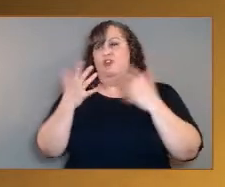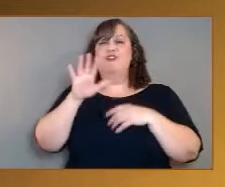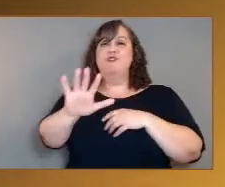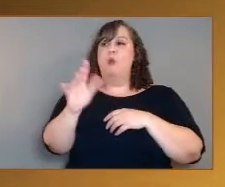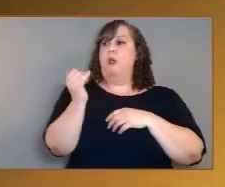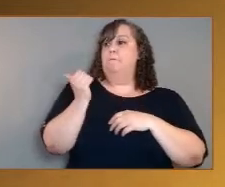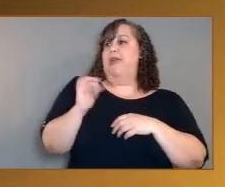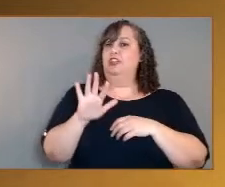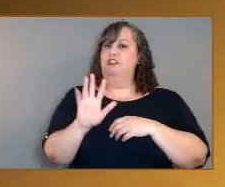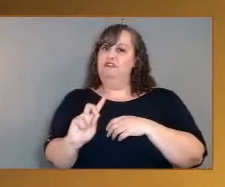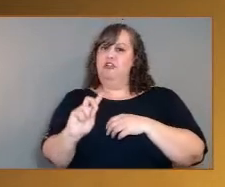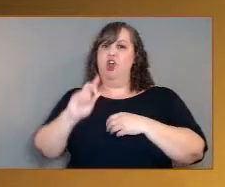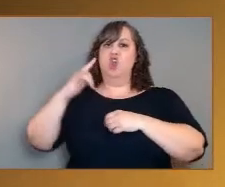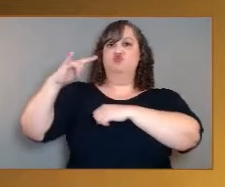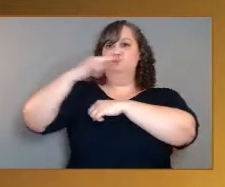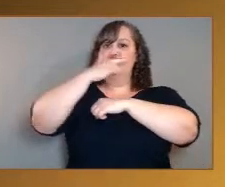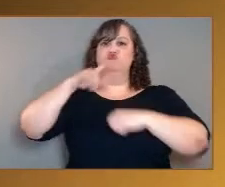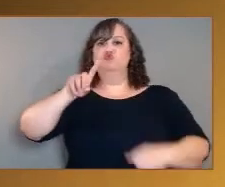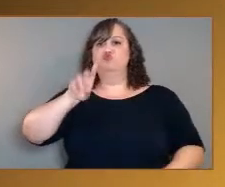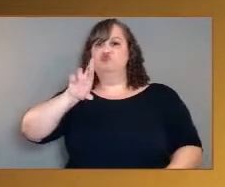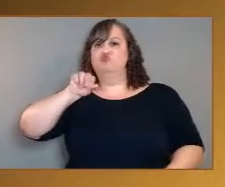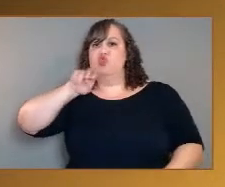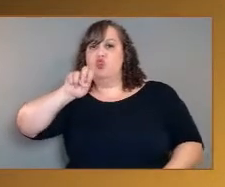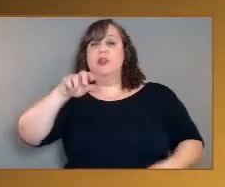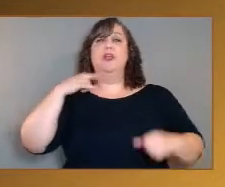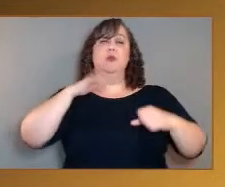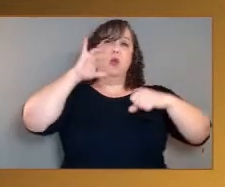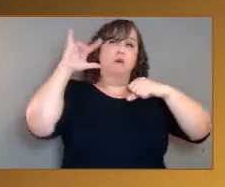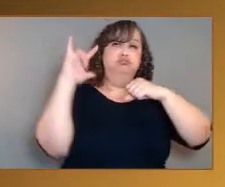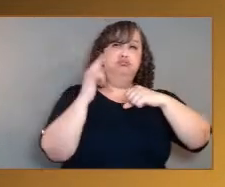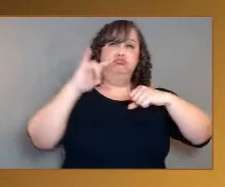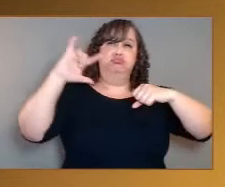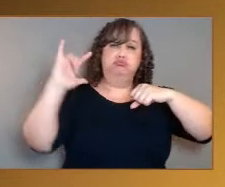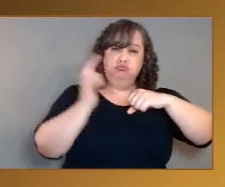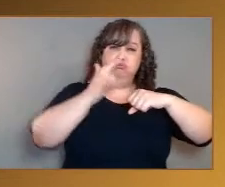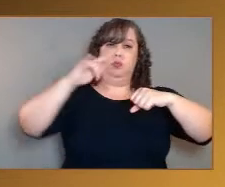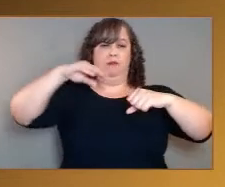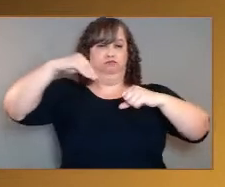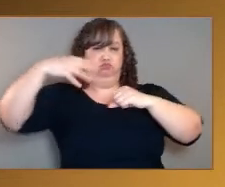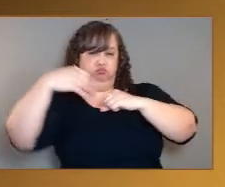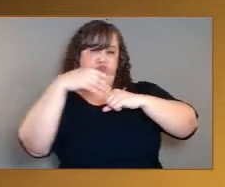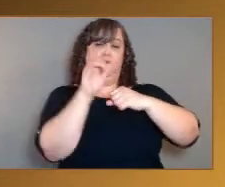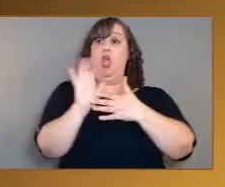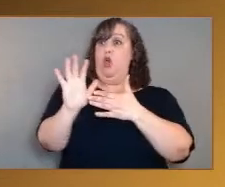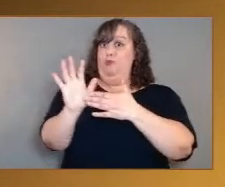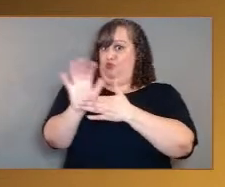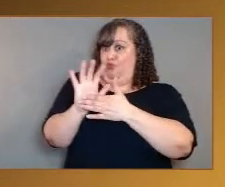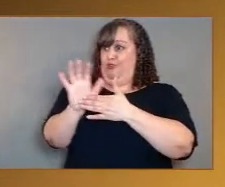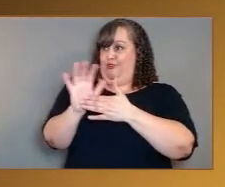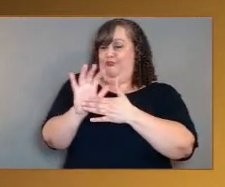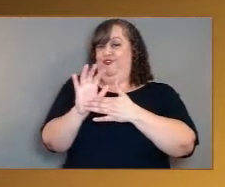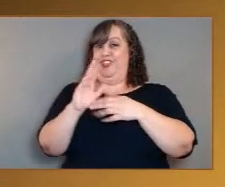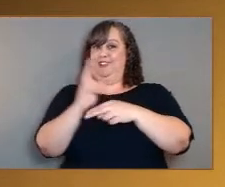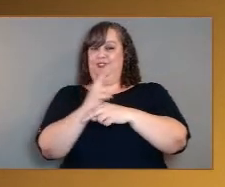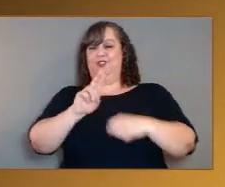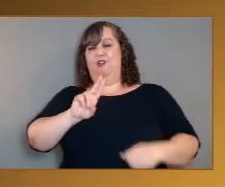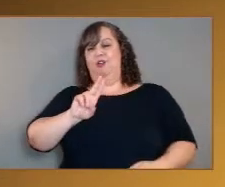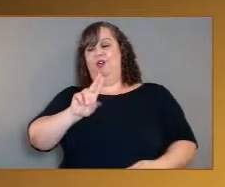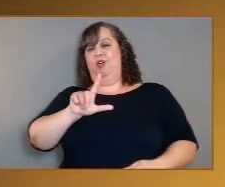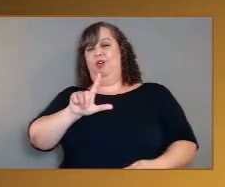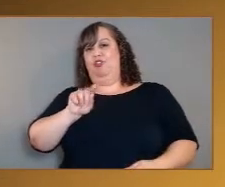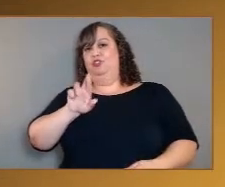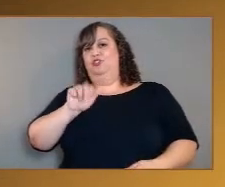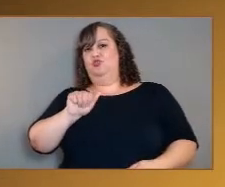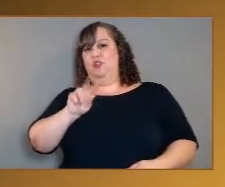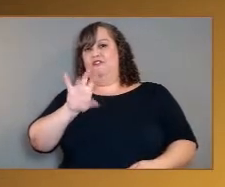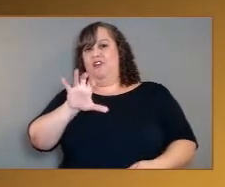we're going to visit Venus twice on flybys, taking movies of the upper cloud dynamics using ultraviolet cameras so we can track cloud motions to